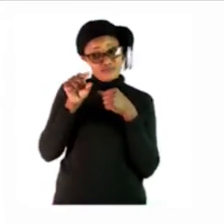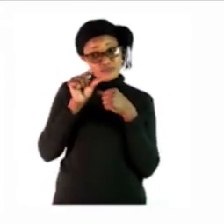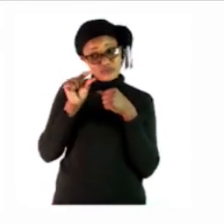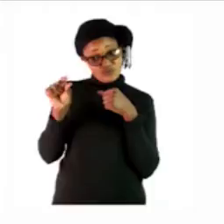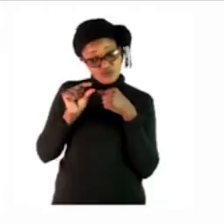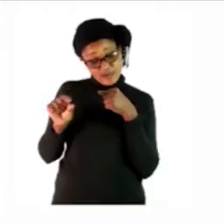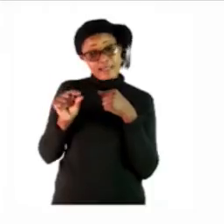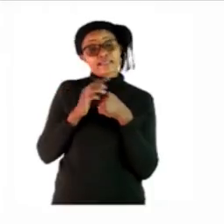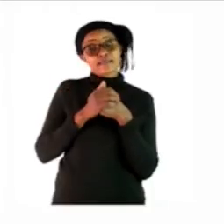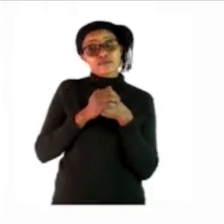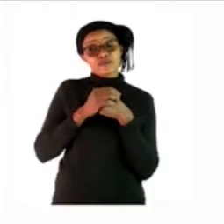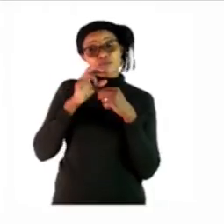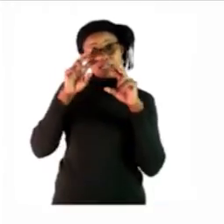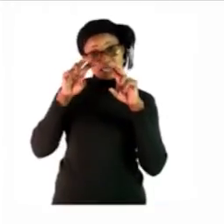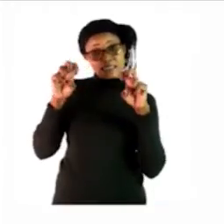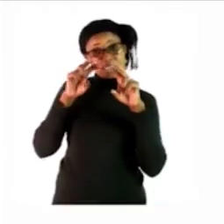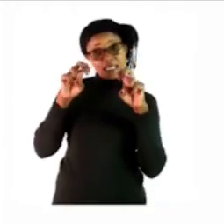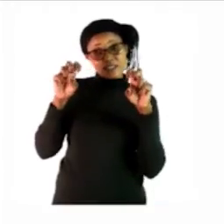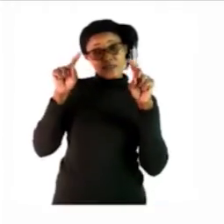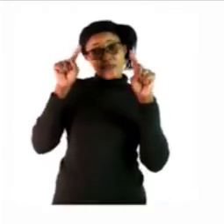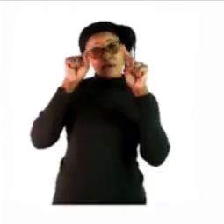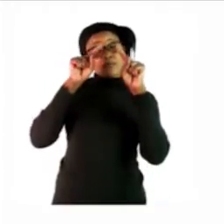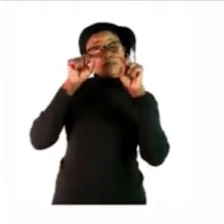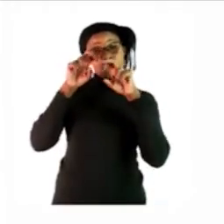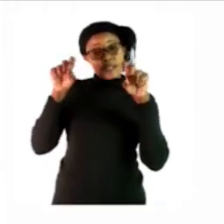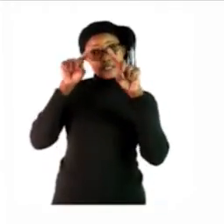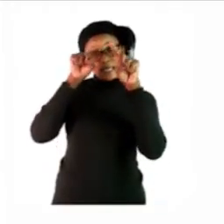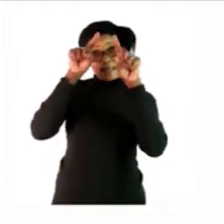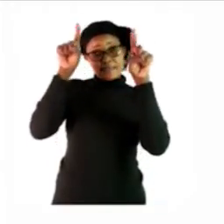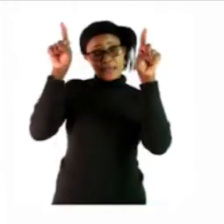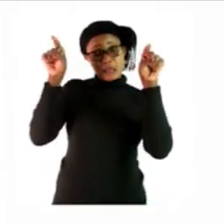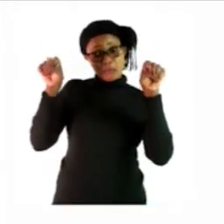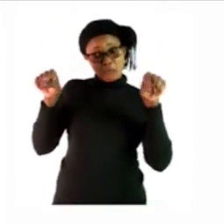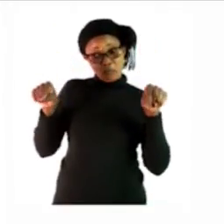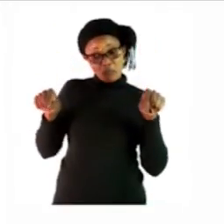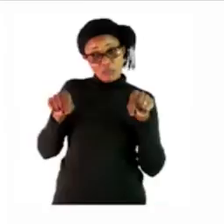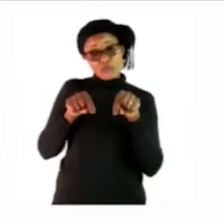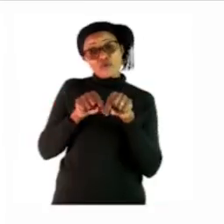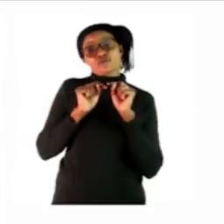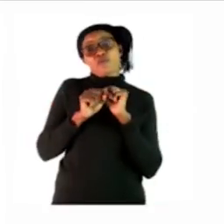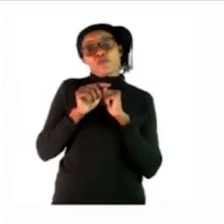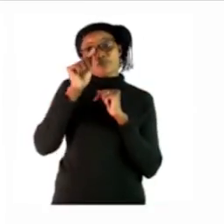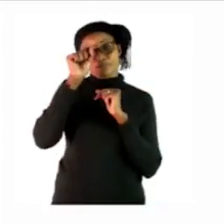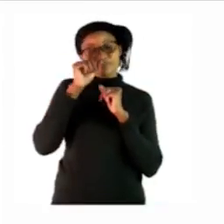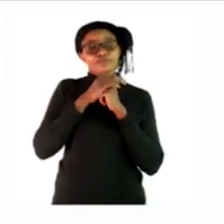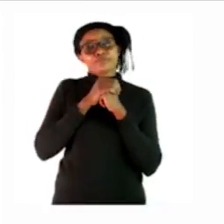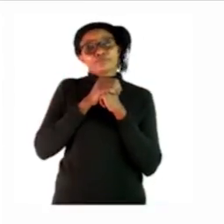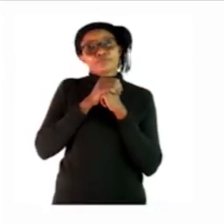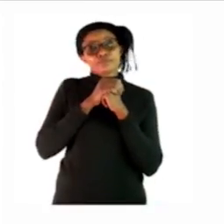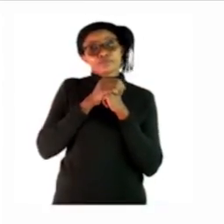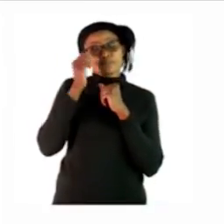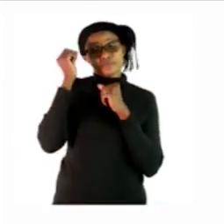search search must search for that words there on top do you